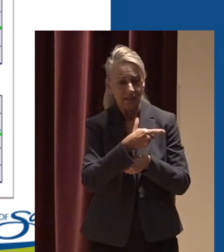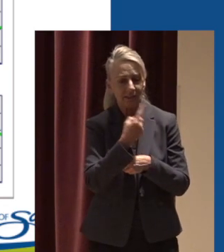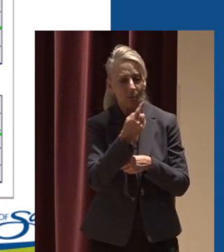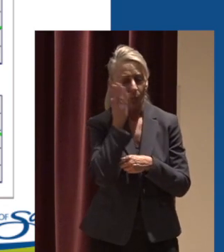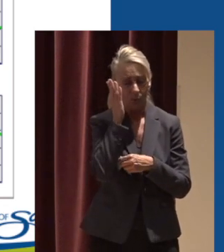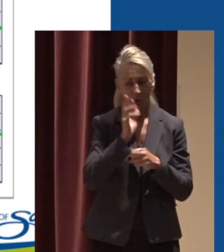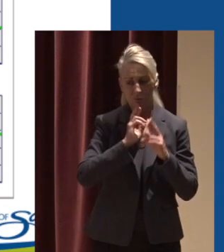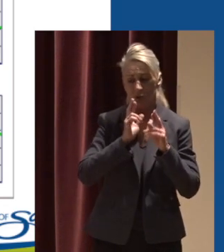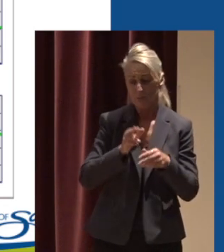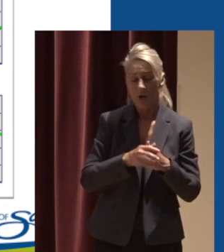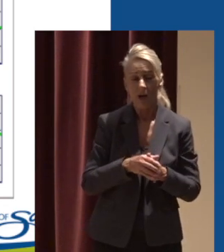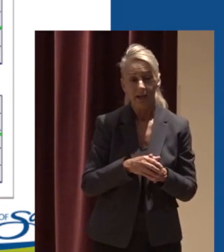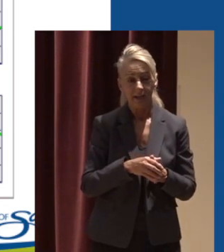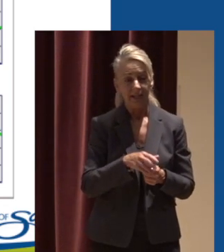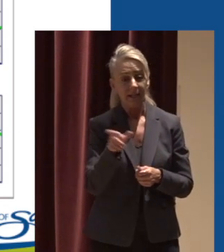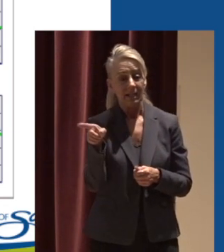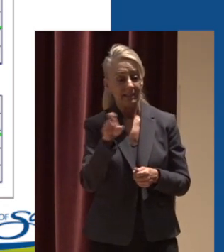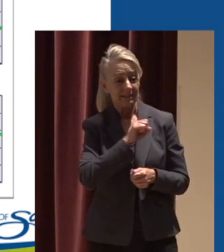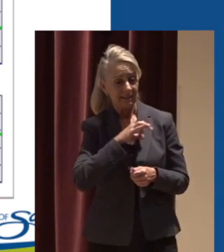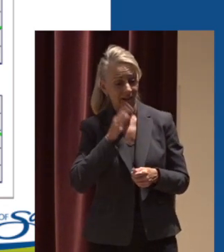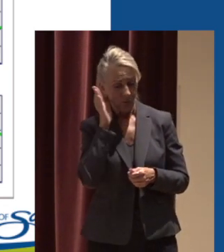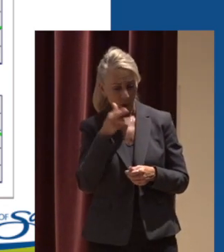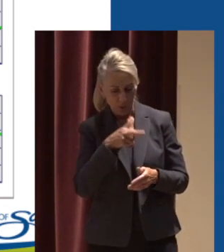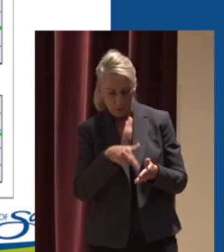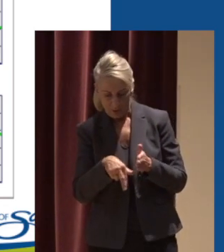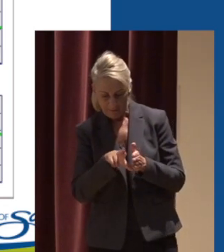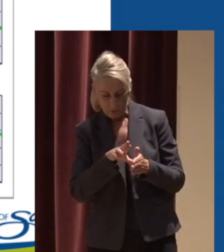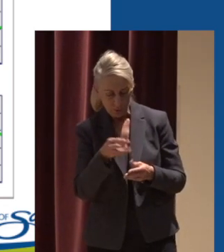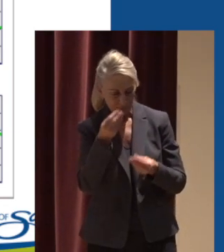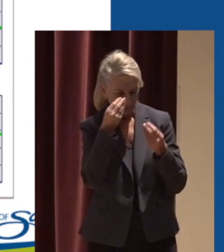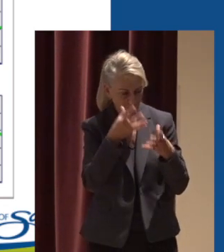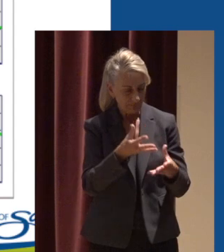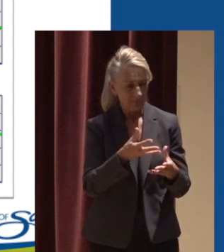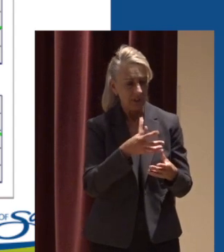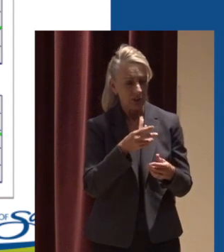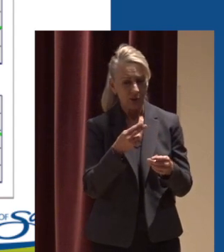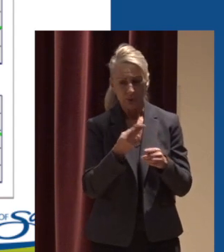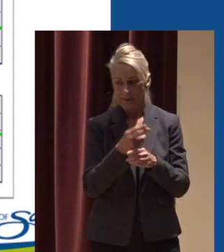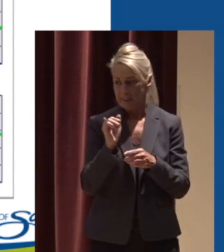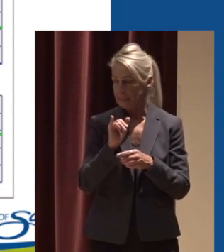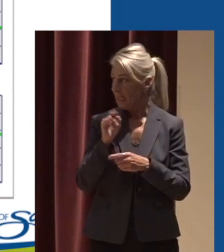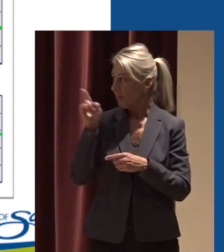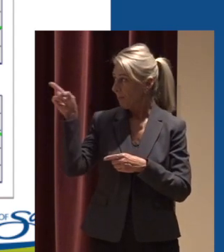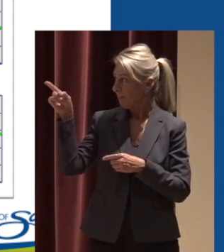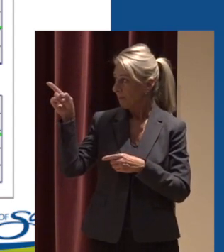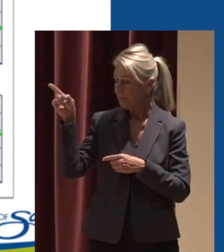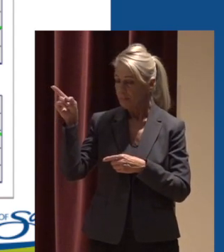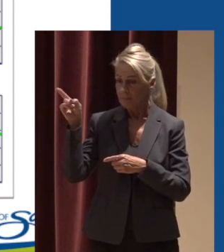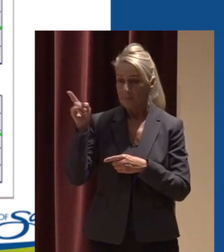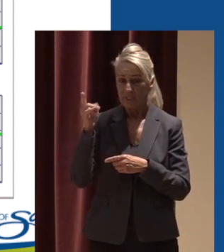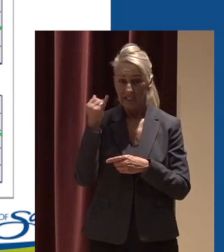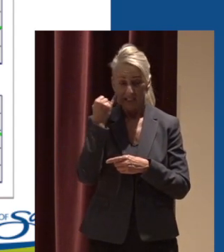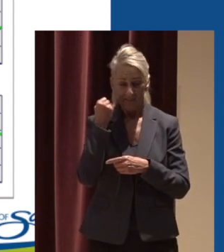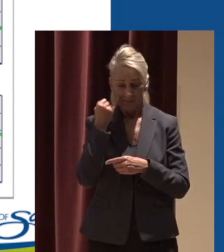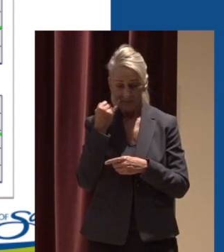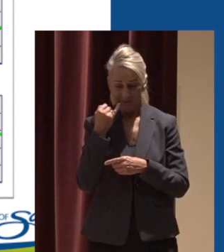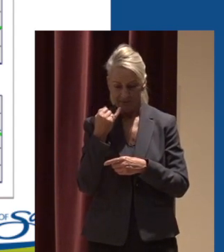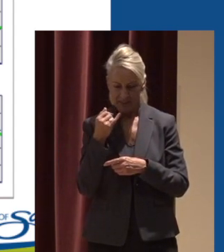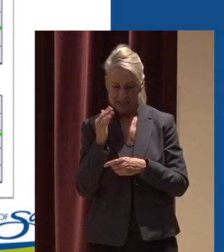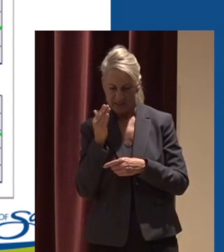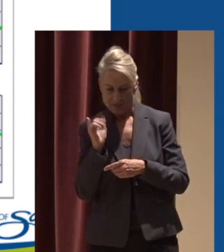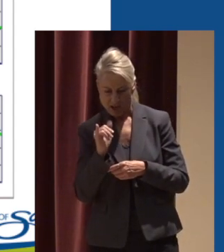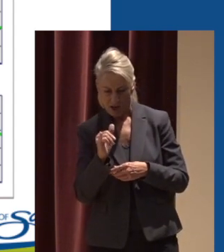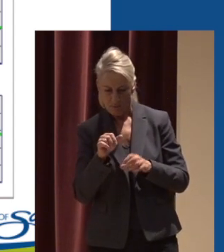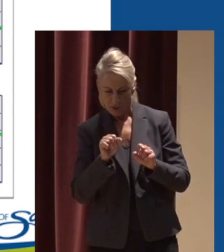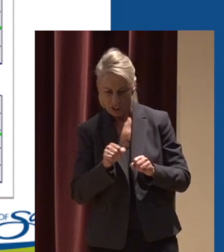and so the environmental services staff will review the data using the same interface that is shown up here and if it looks like a potential discharge like